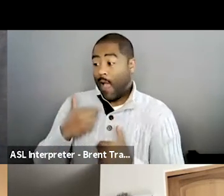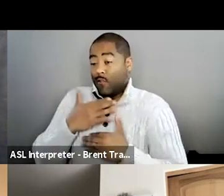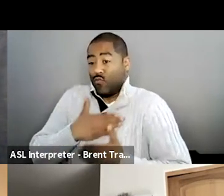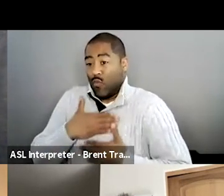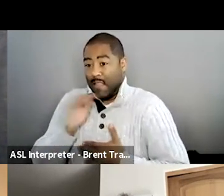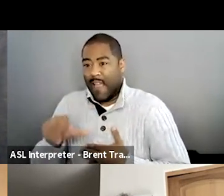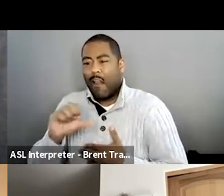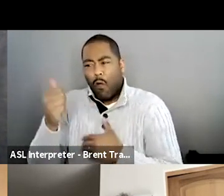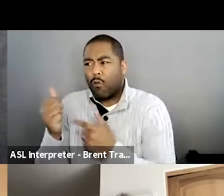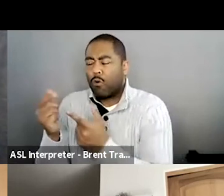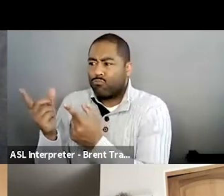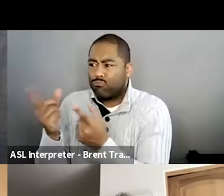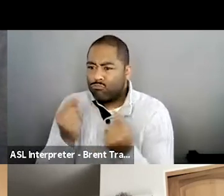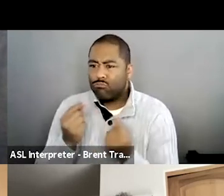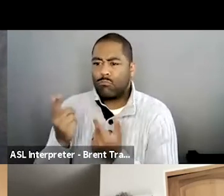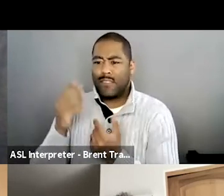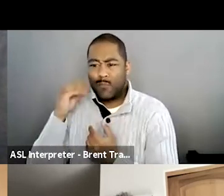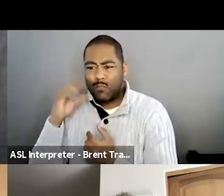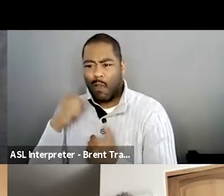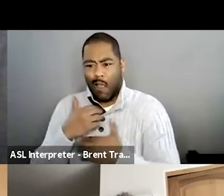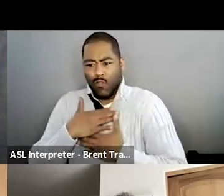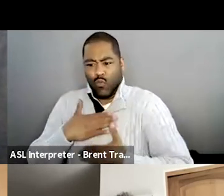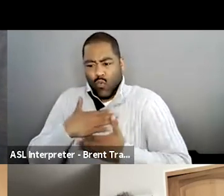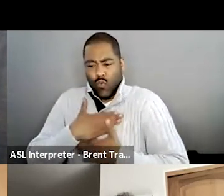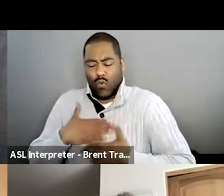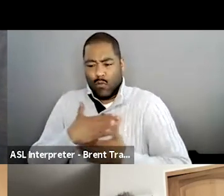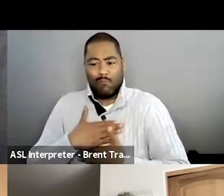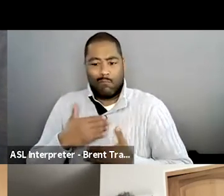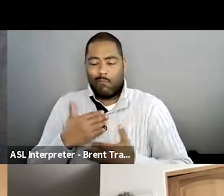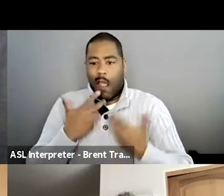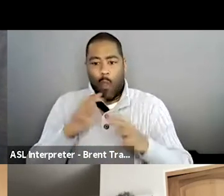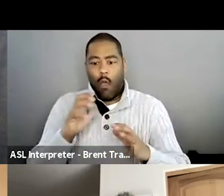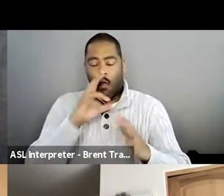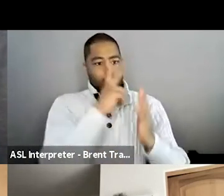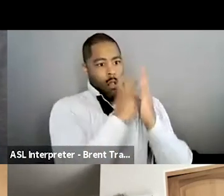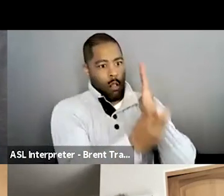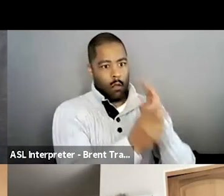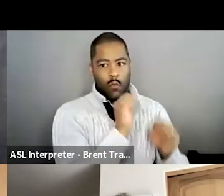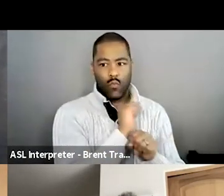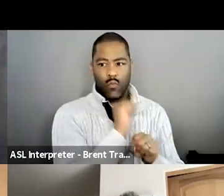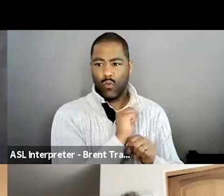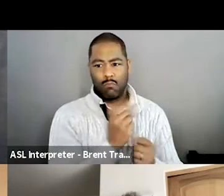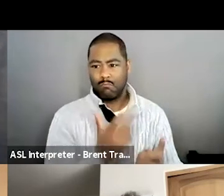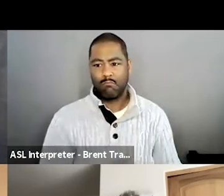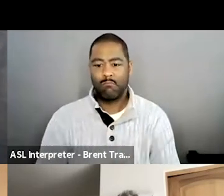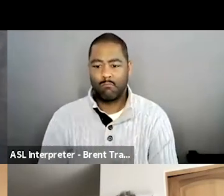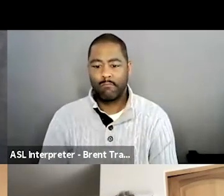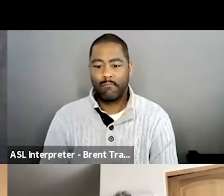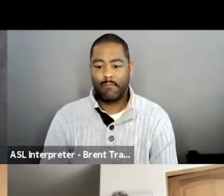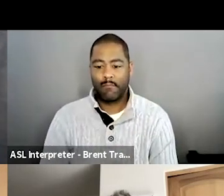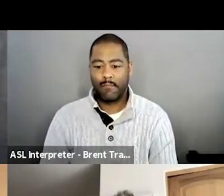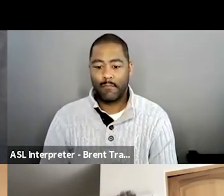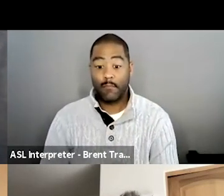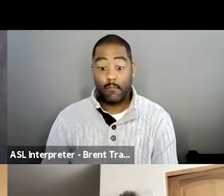Matt, Brian, what's the story with the narrative film based on this documentary? Yeah, it's, it's ongoing. I mean,